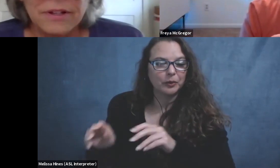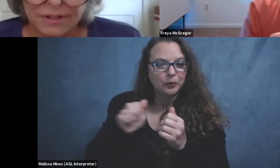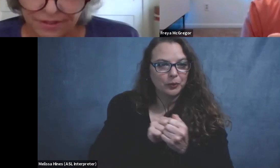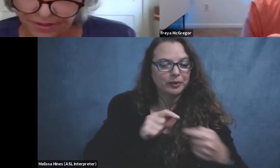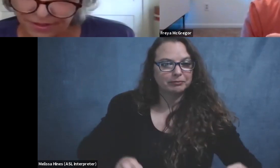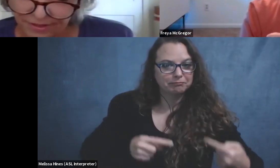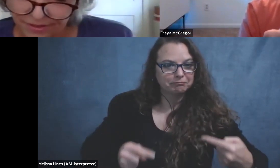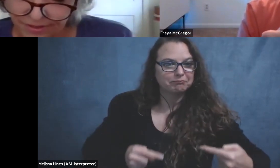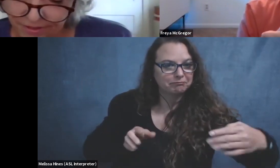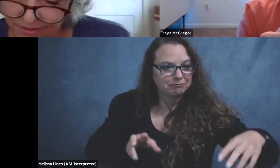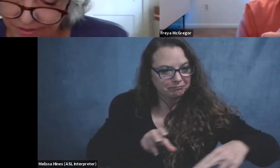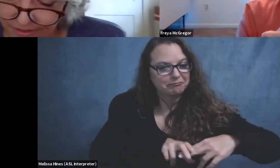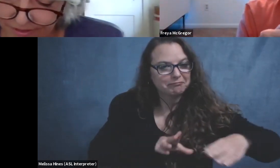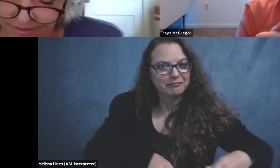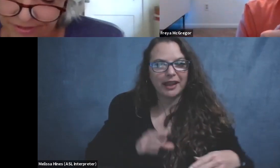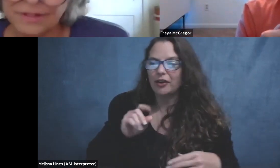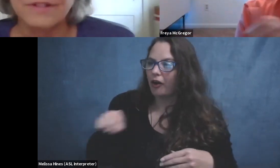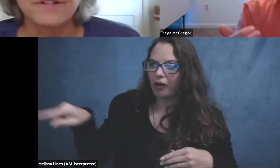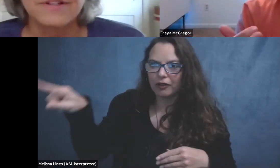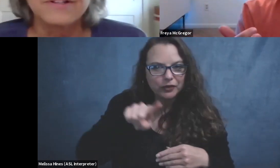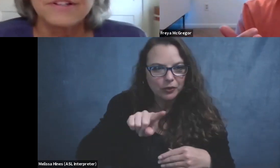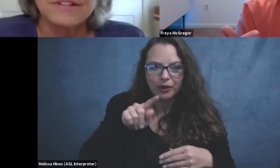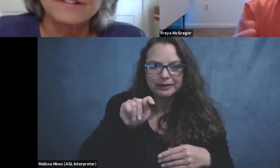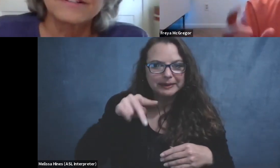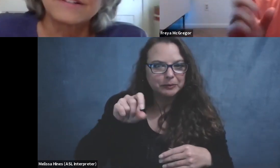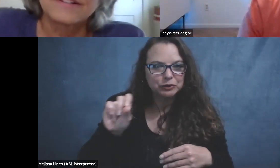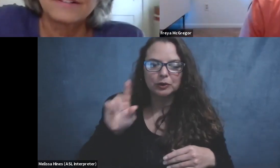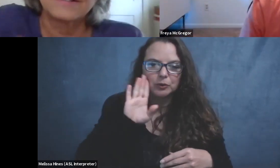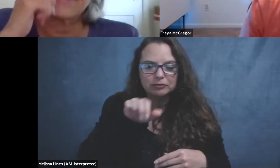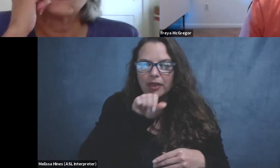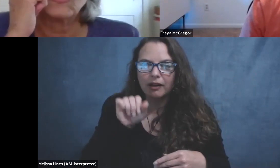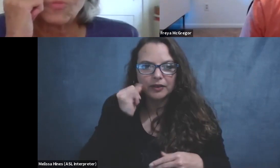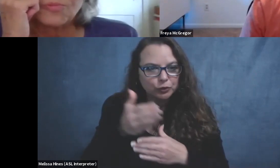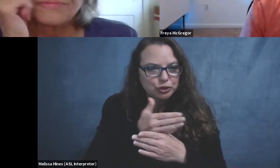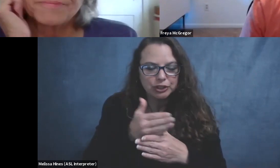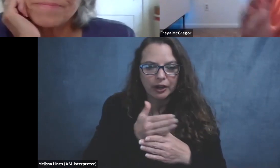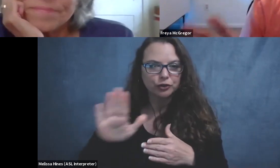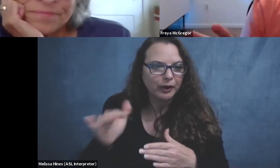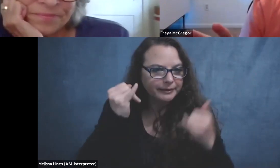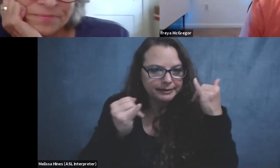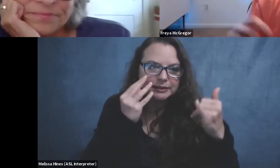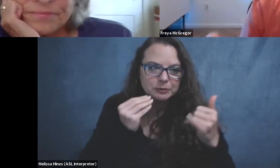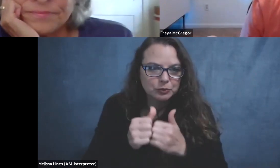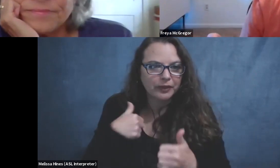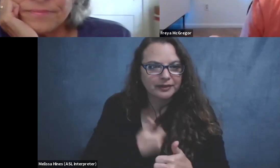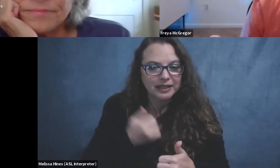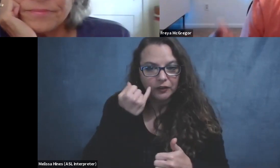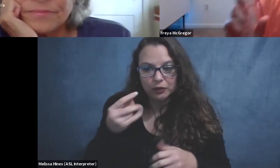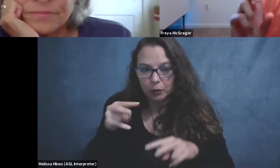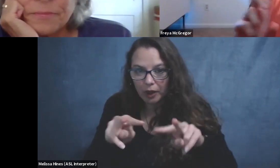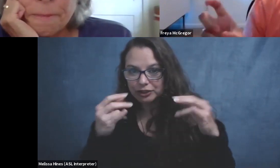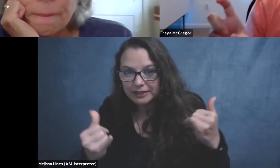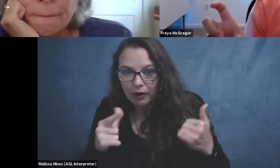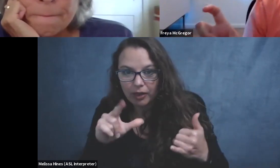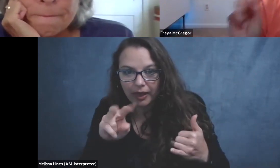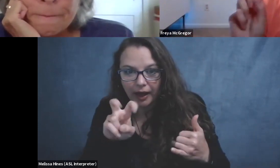we'd really love for you to share your, um, ideas and experiences with us at the end of this. Um, if you're watching live at the end of this webinar,